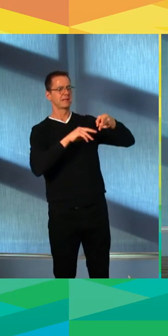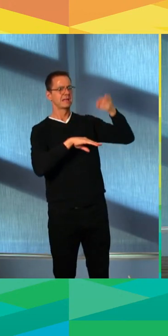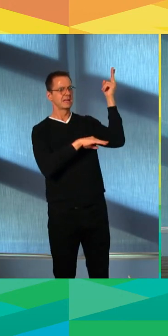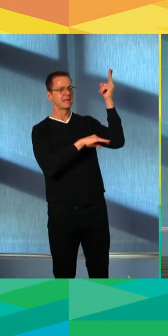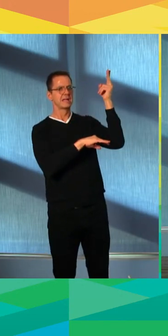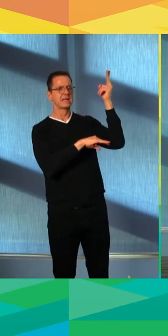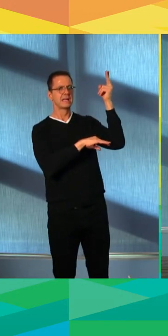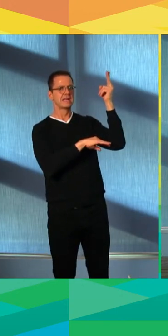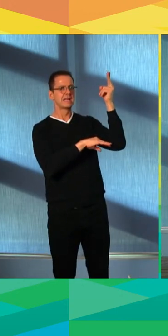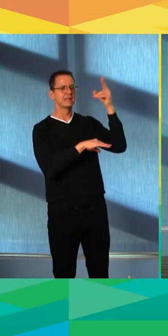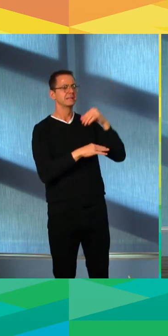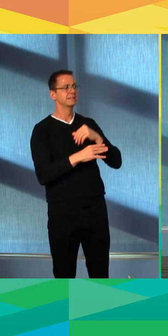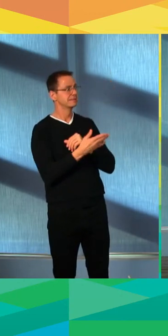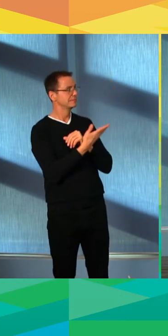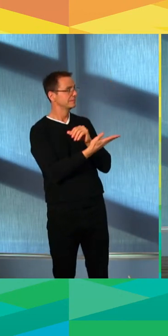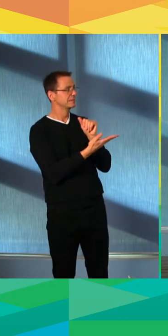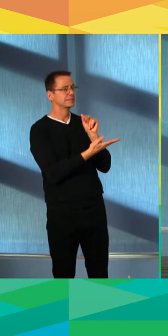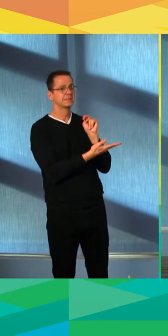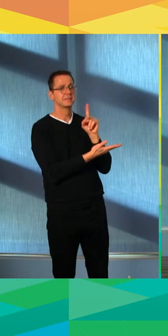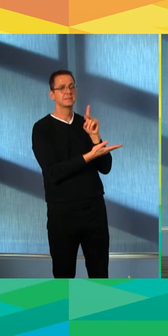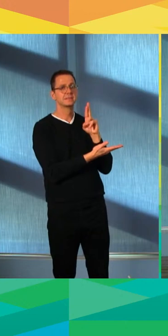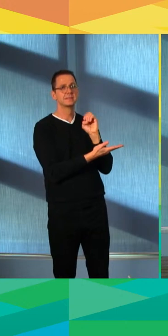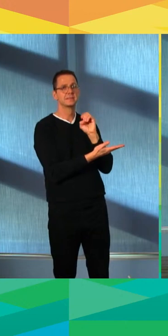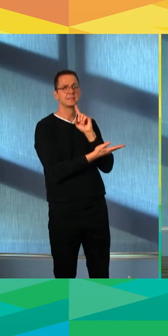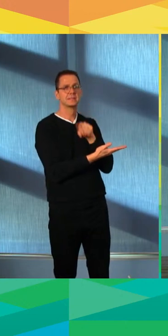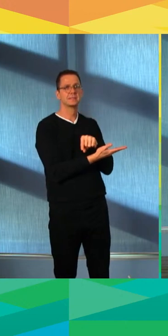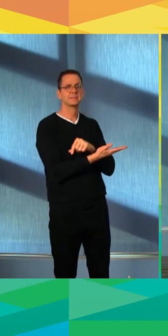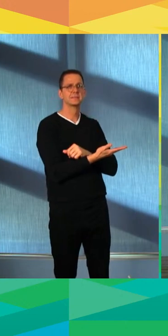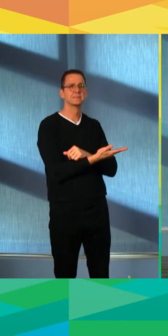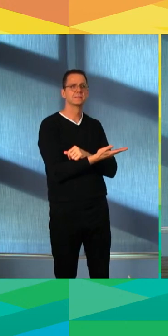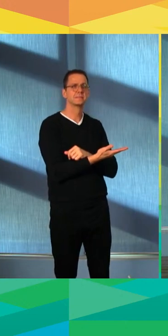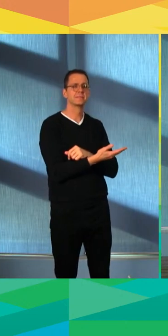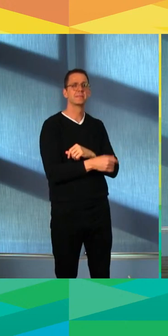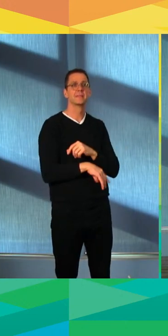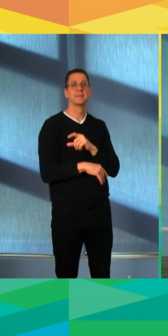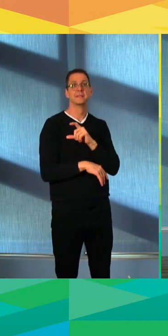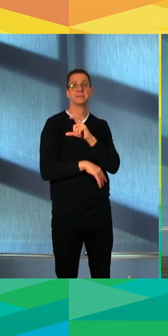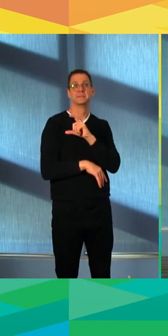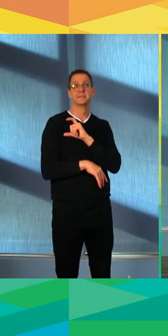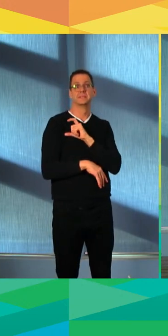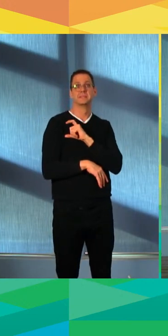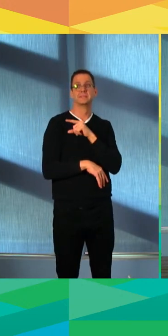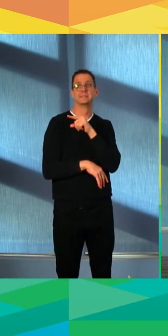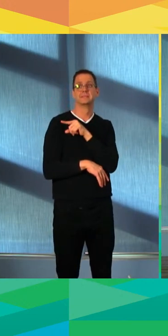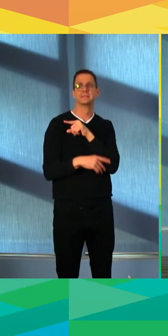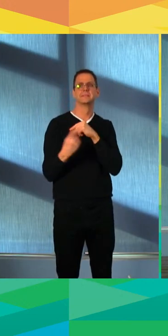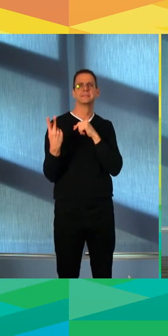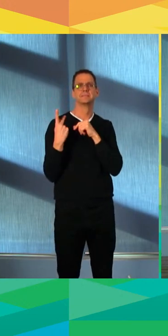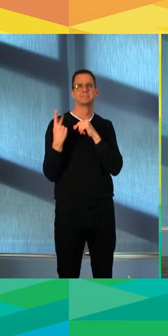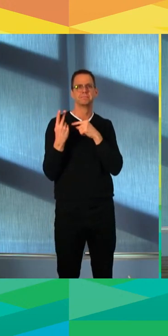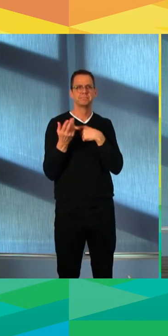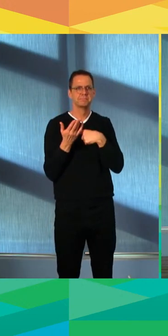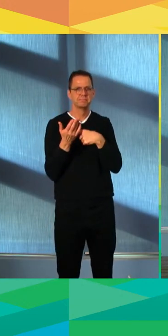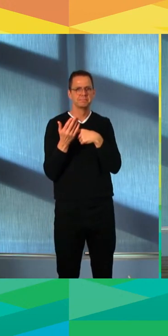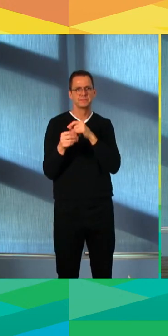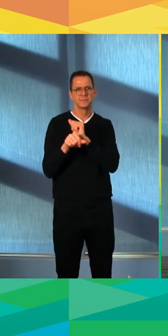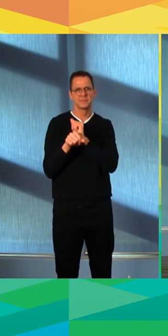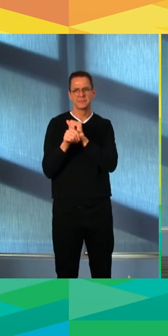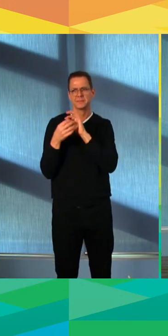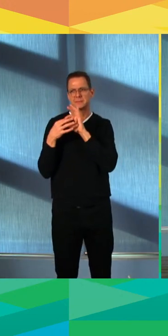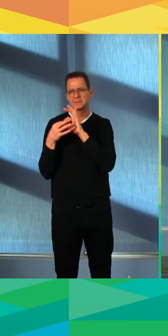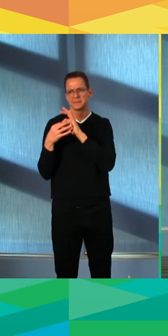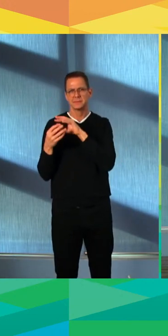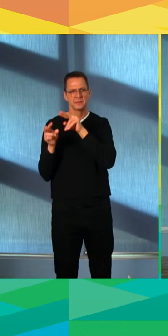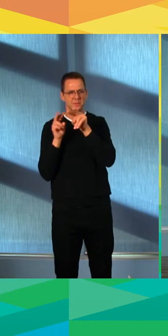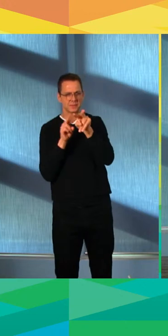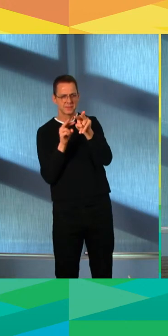are certainly watching all of these things closely and we're going to collaborate going forward on any of this. And as you